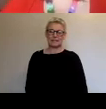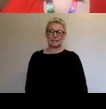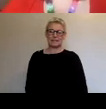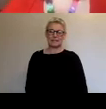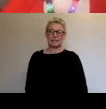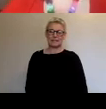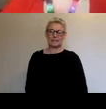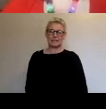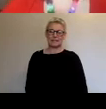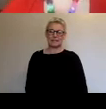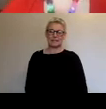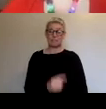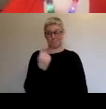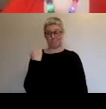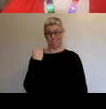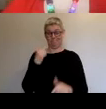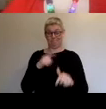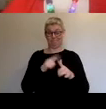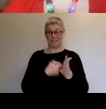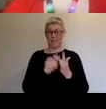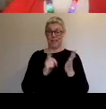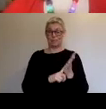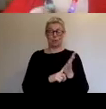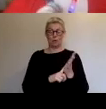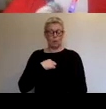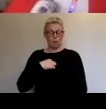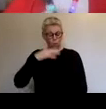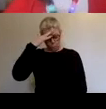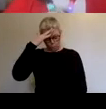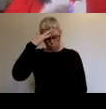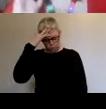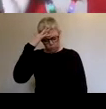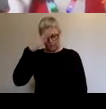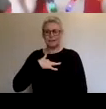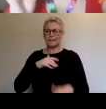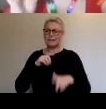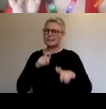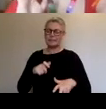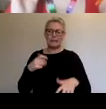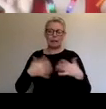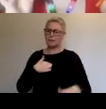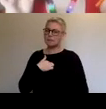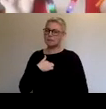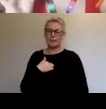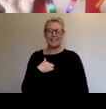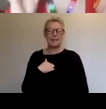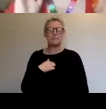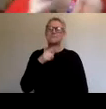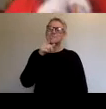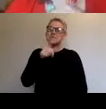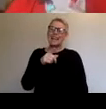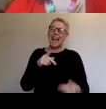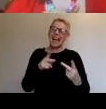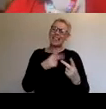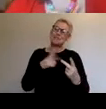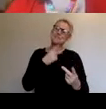That was April. That was April. I'm still not over it. I'm still with it. There are also like lots of really beautiful artistic